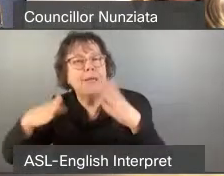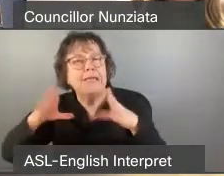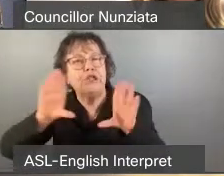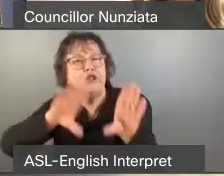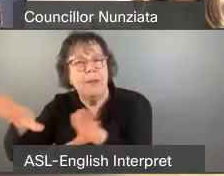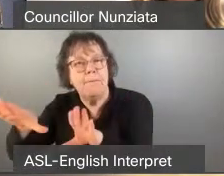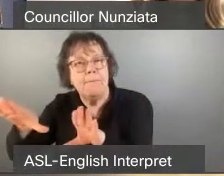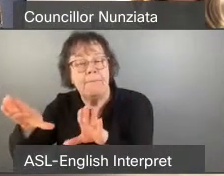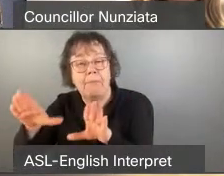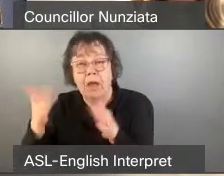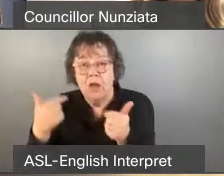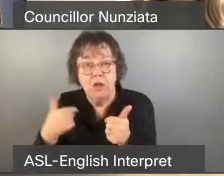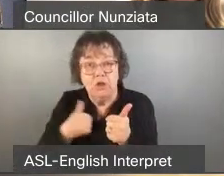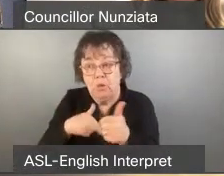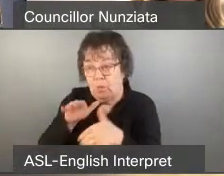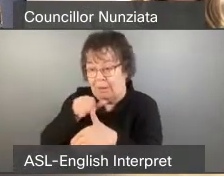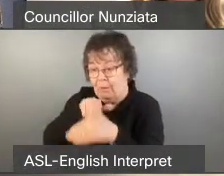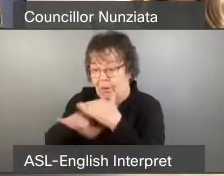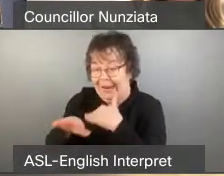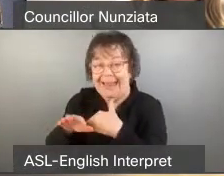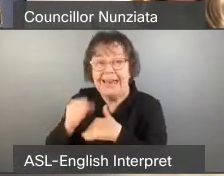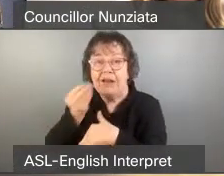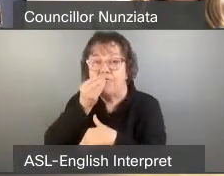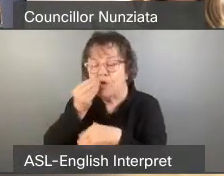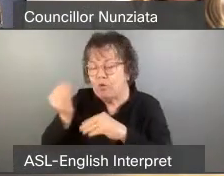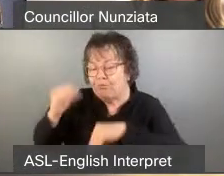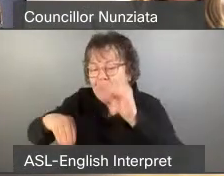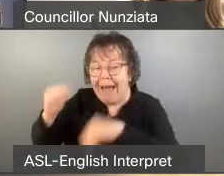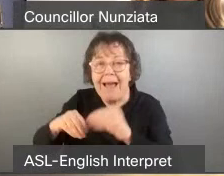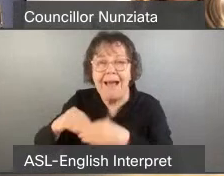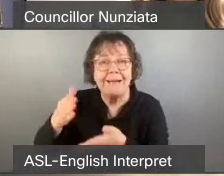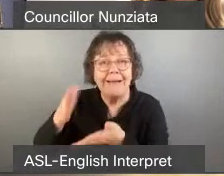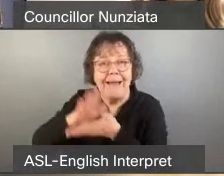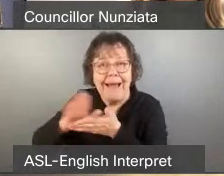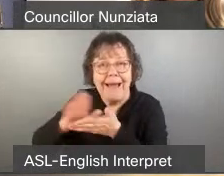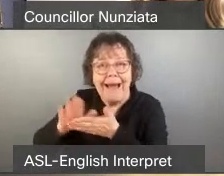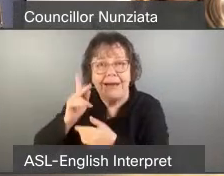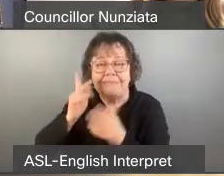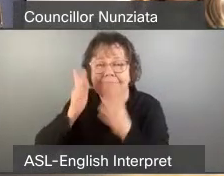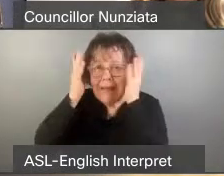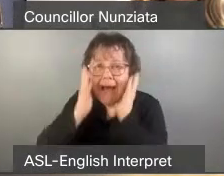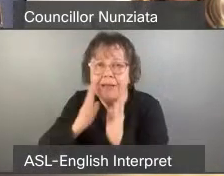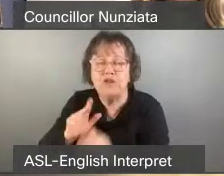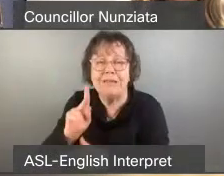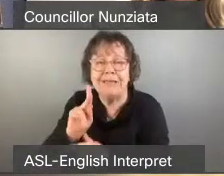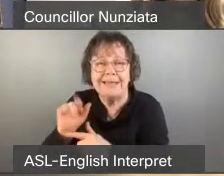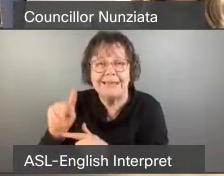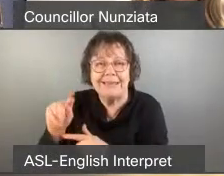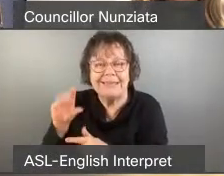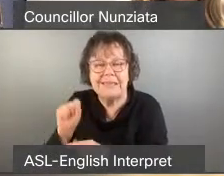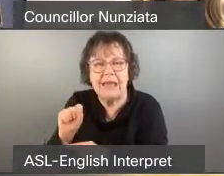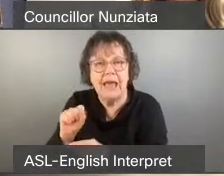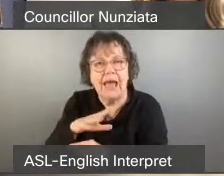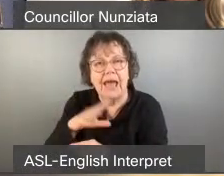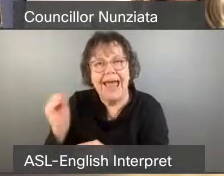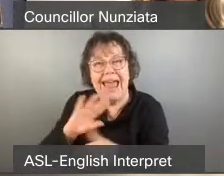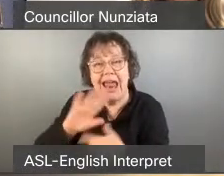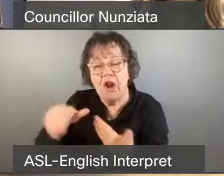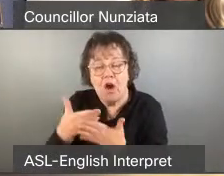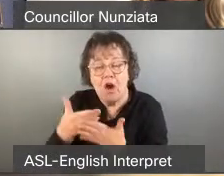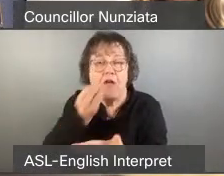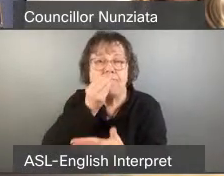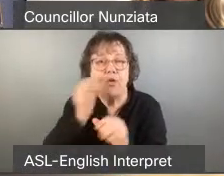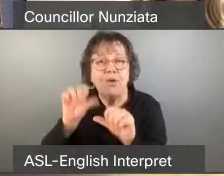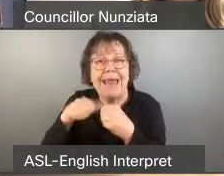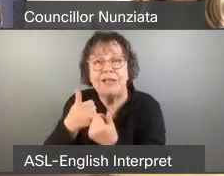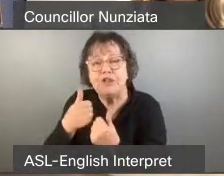us to come in and pack food, and then pack hygiene kits and equip every food security agency east of Yonge was incredible.